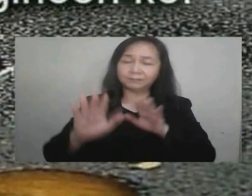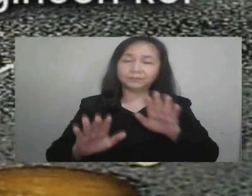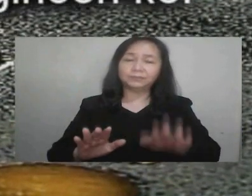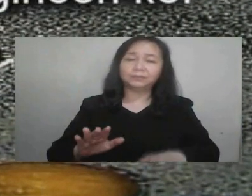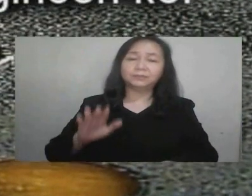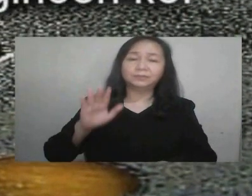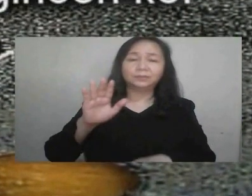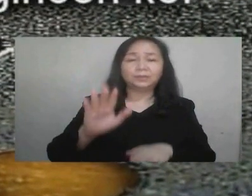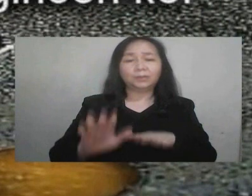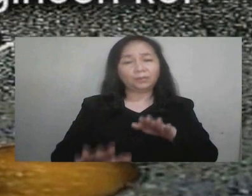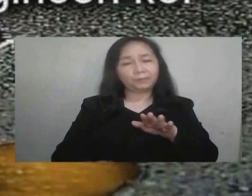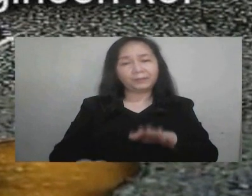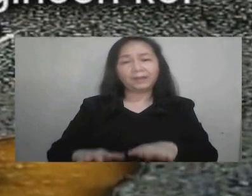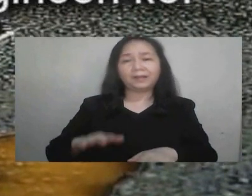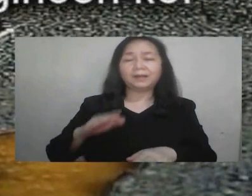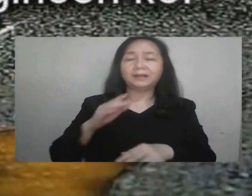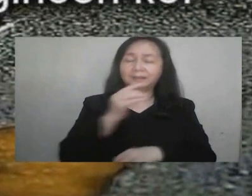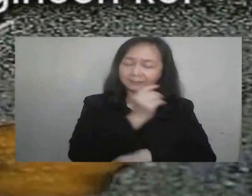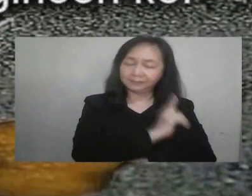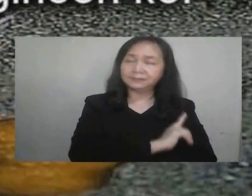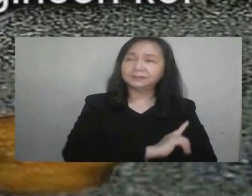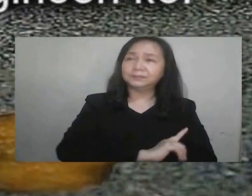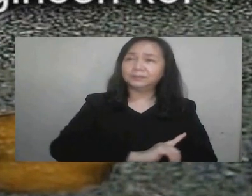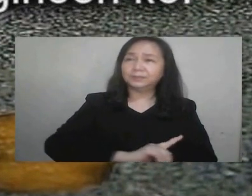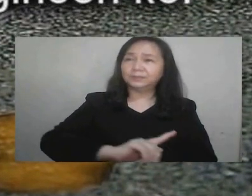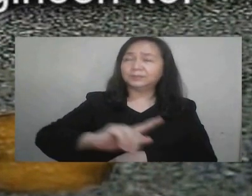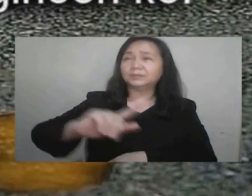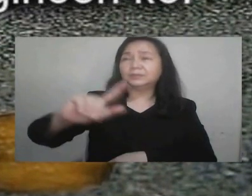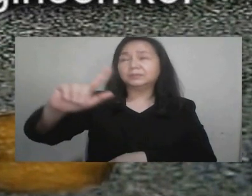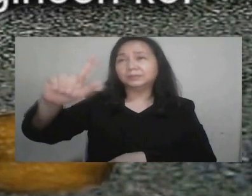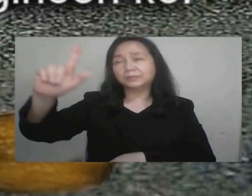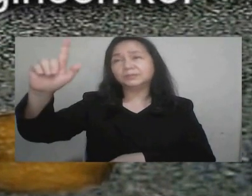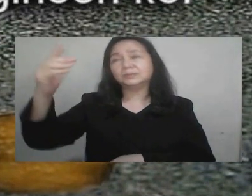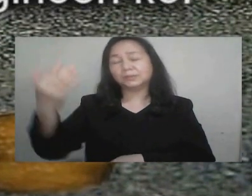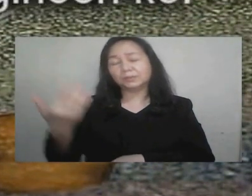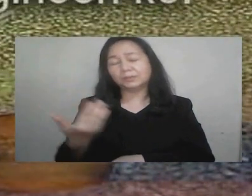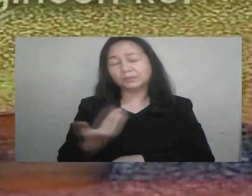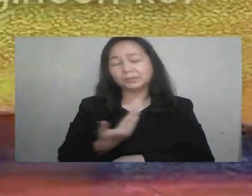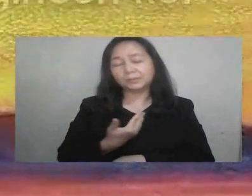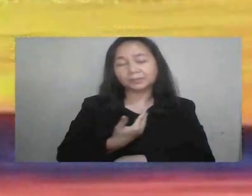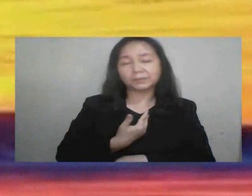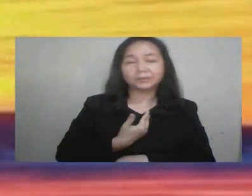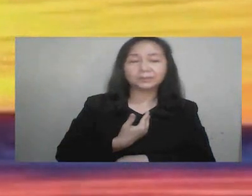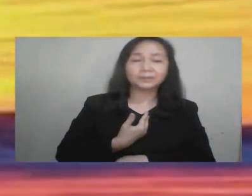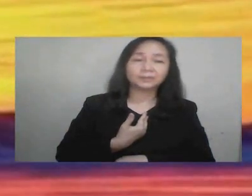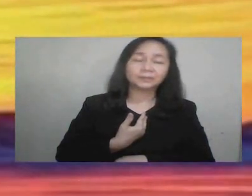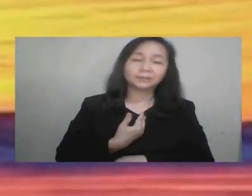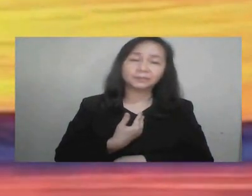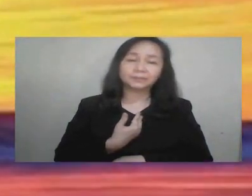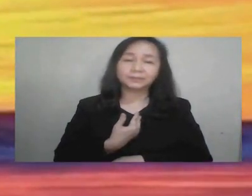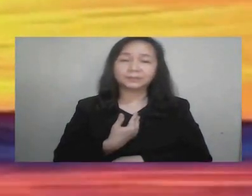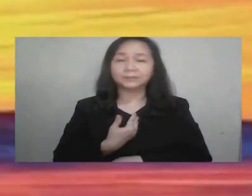yapak mo. O Panginoon ko.